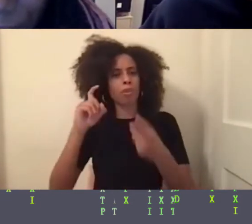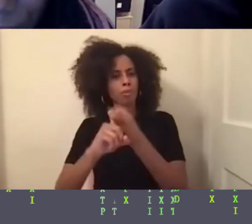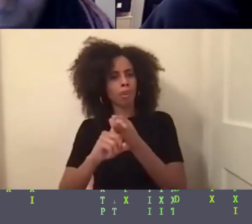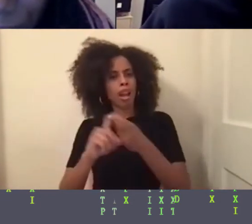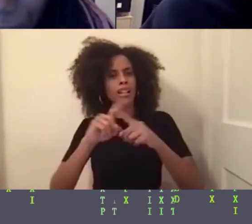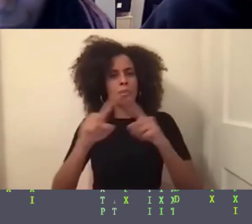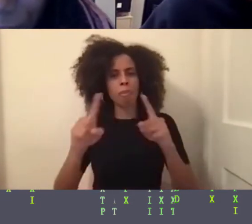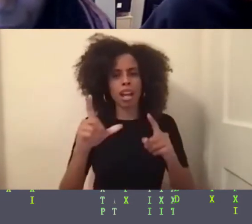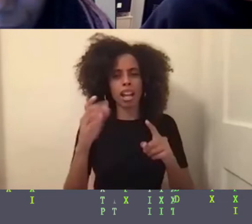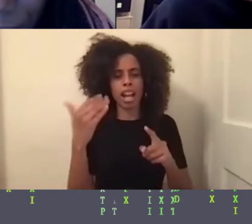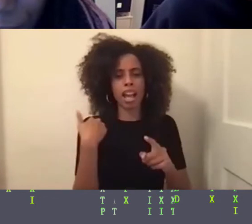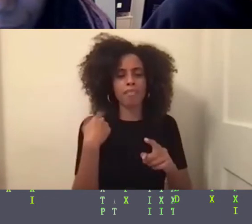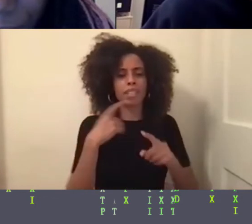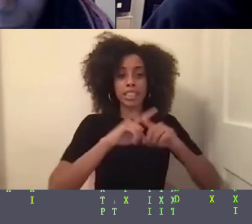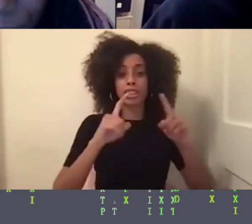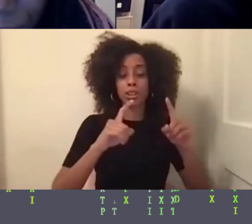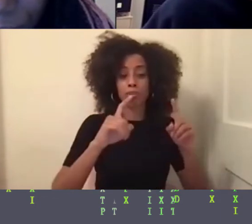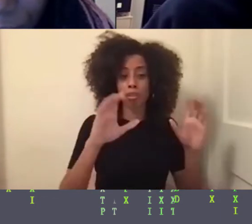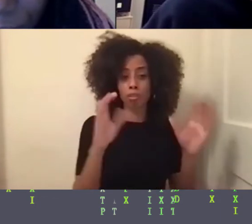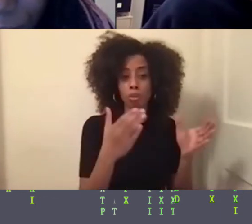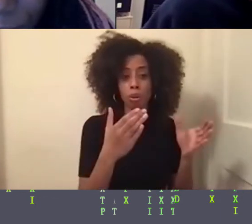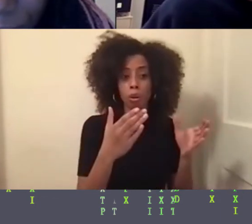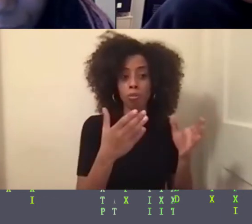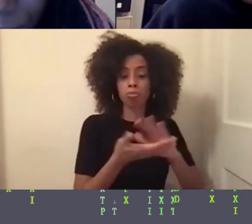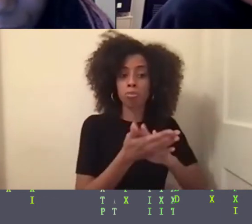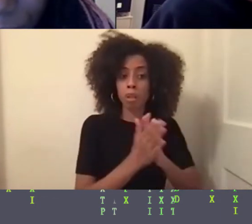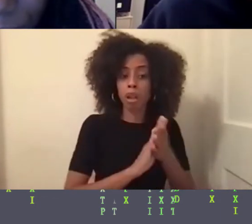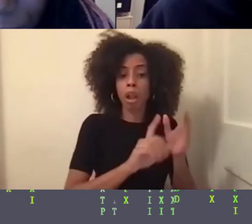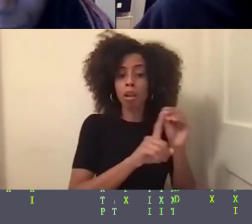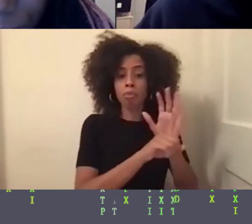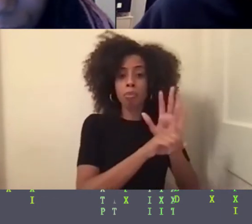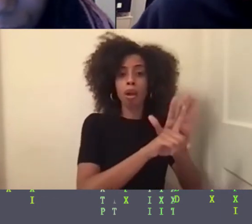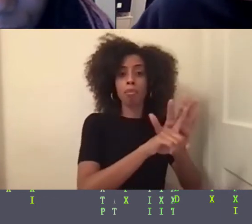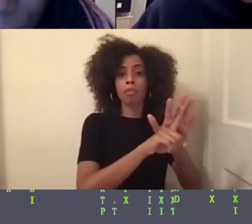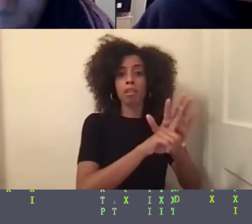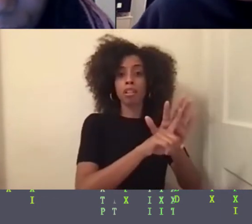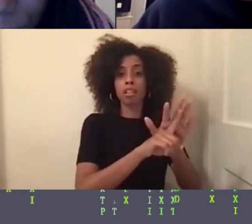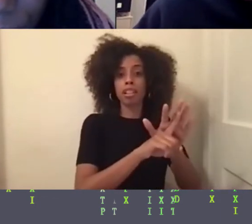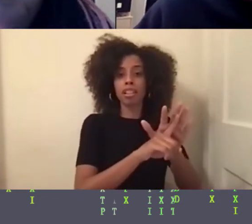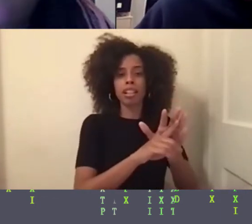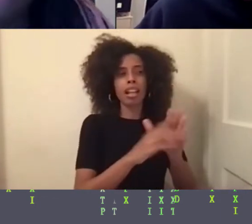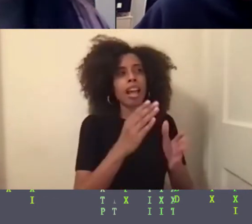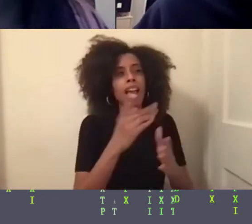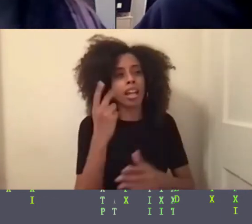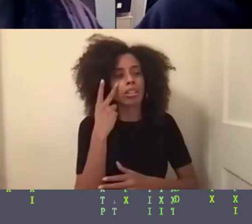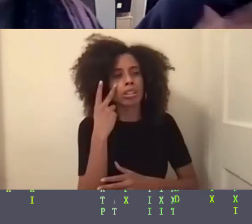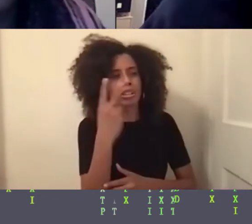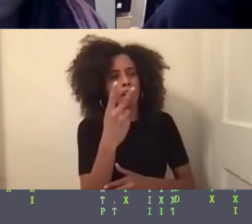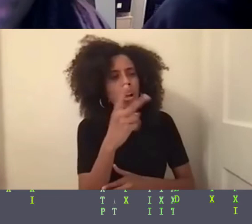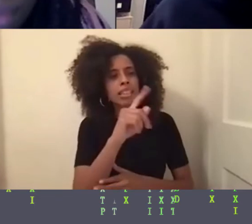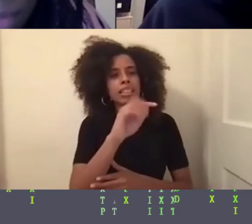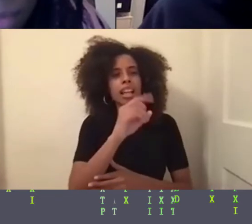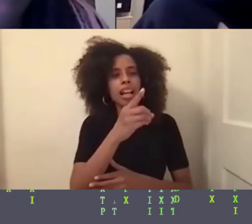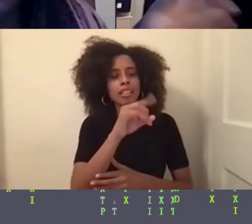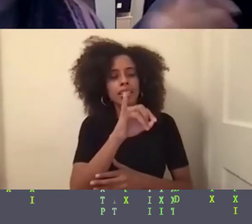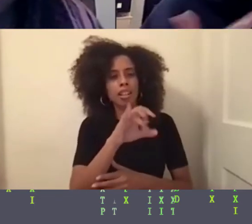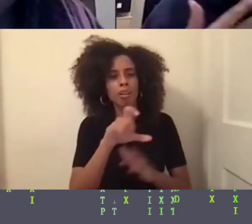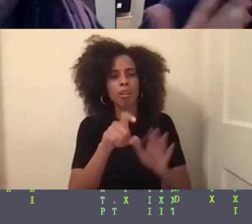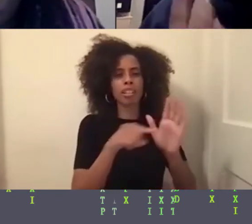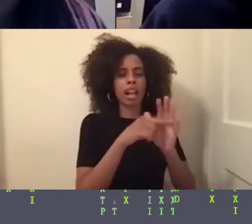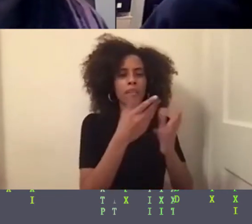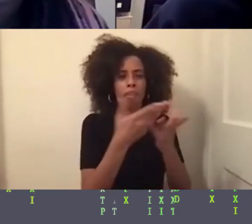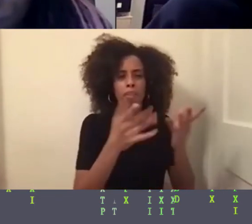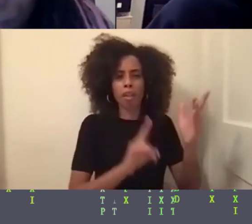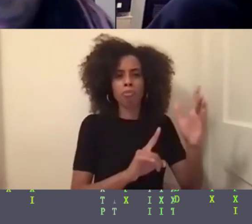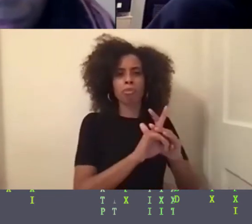kind of grew in popularity and then, um, some, kind of toxic traits came out. but so having a code of conduct sort of